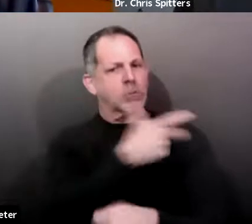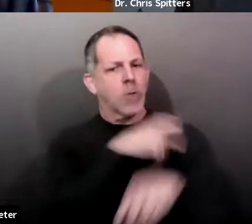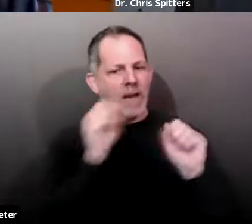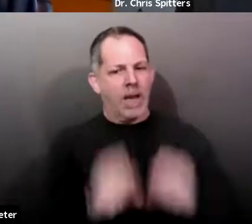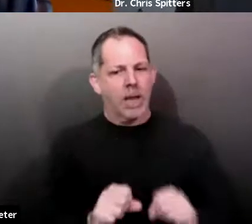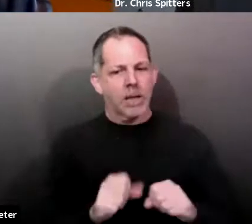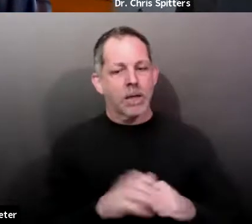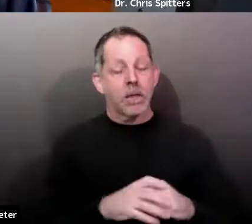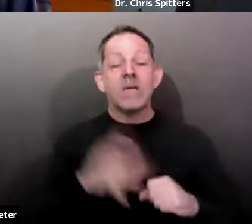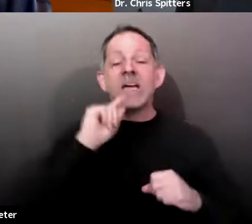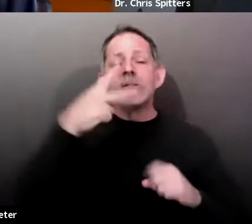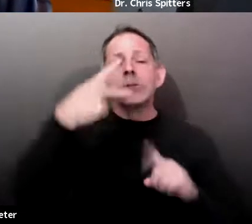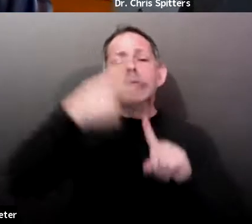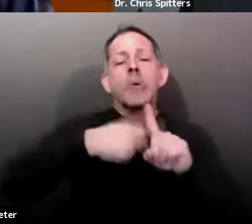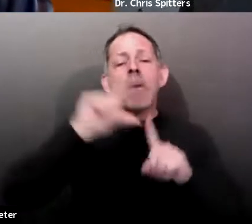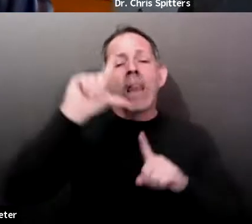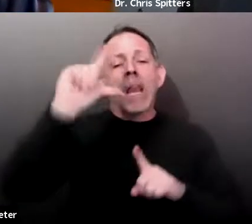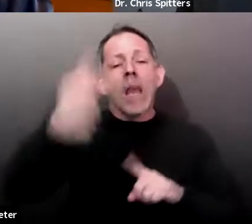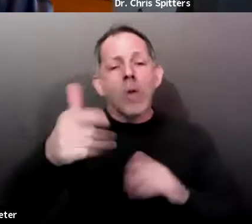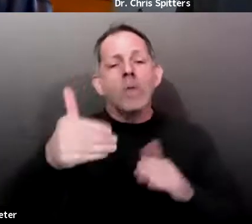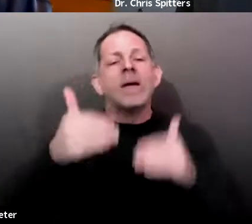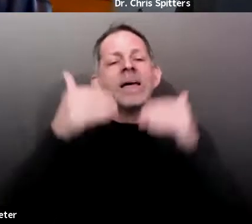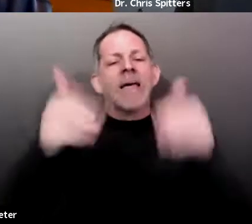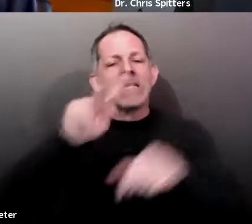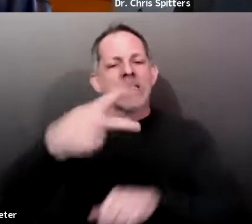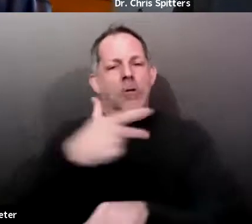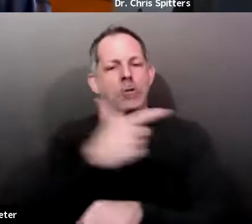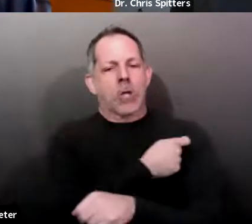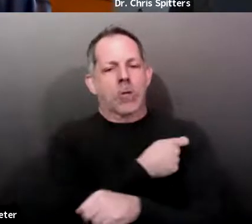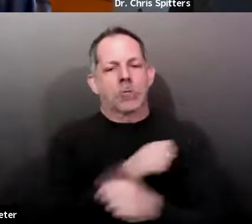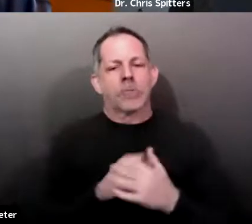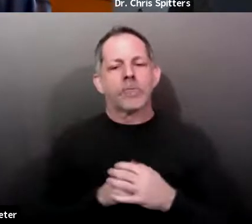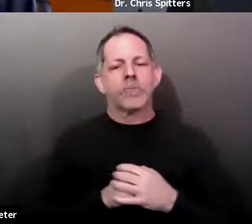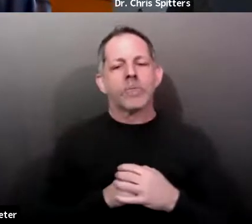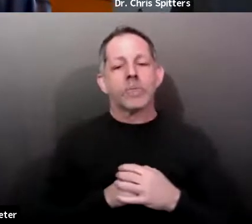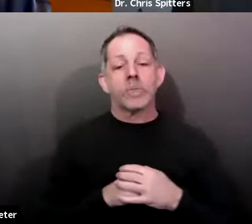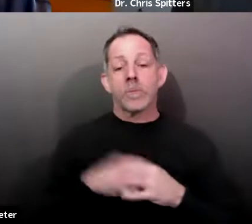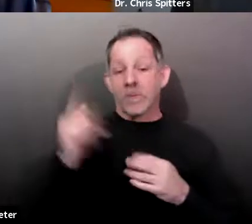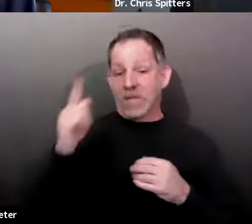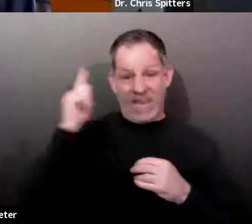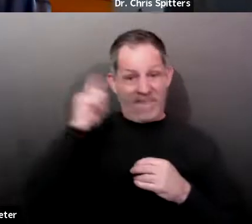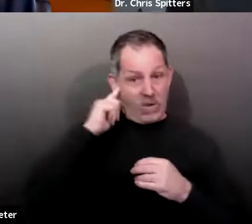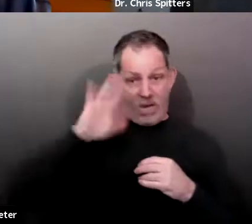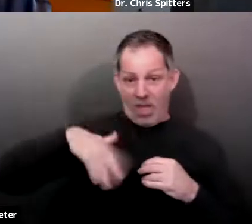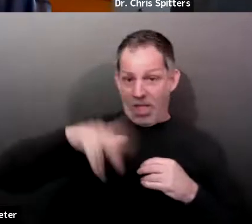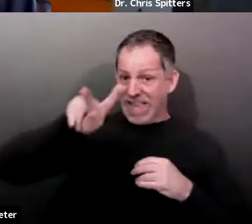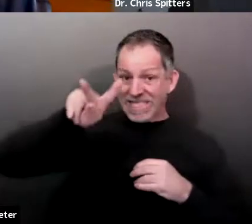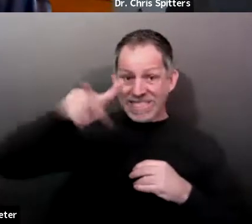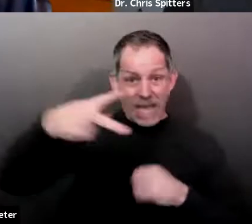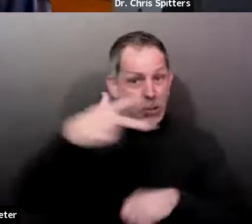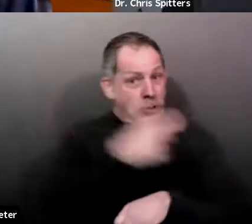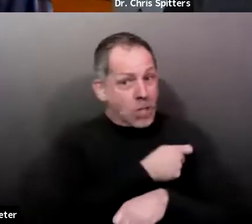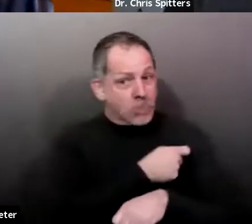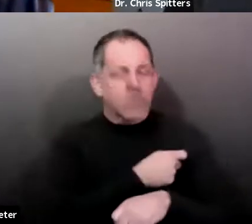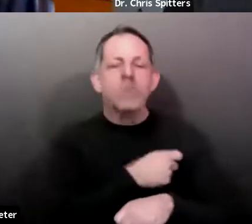Uh, so if you're out there and you haven't had a second dose yet and you're up, go get it. It's not too late.